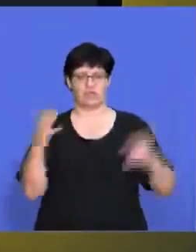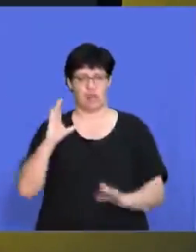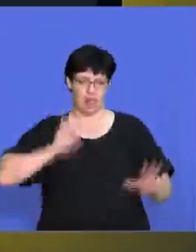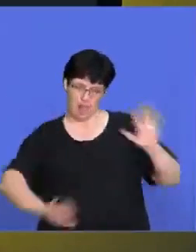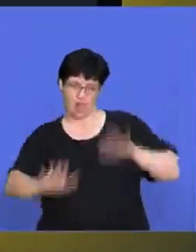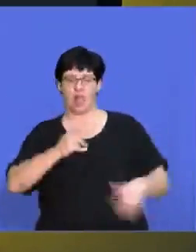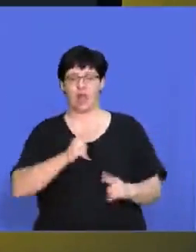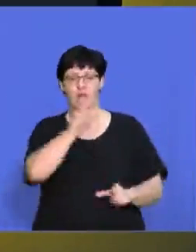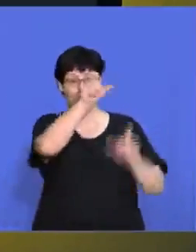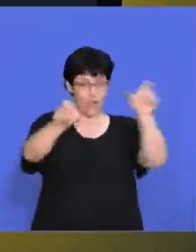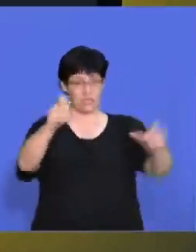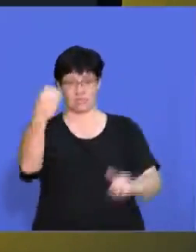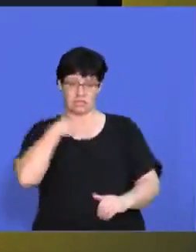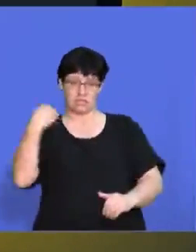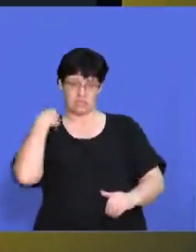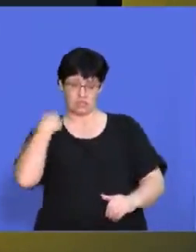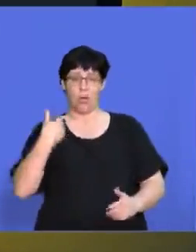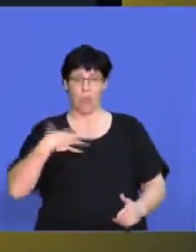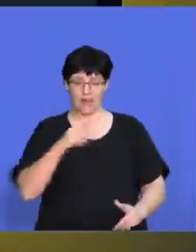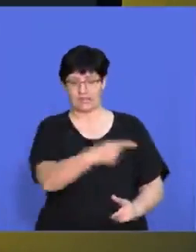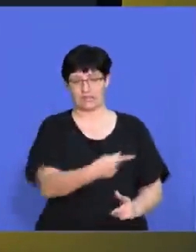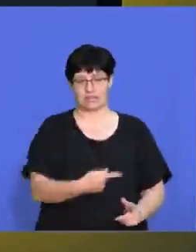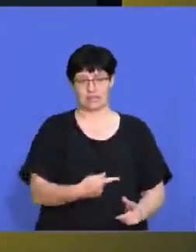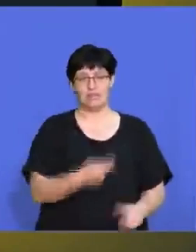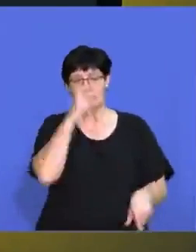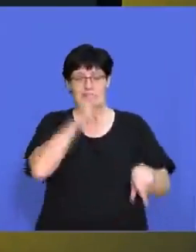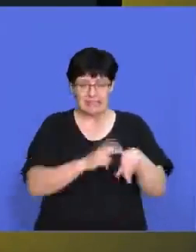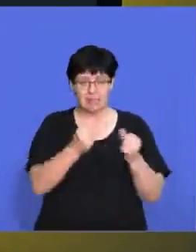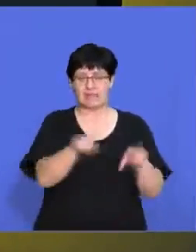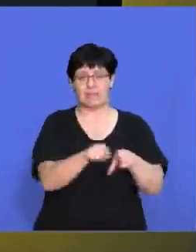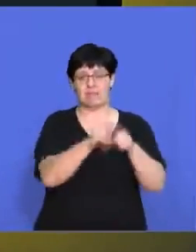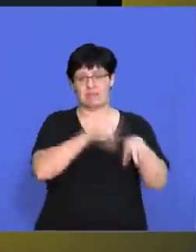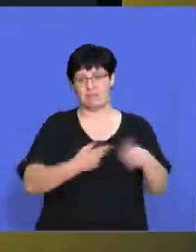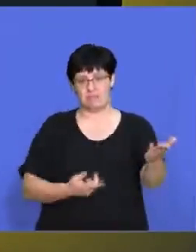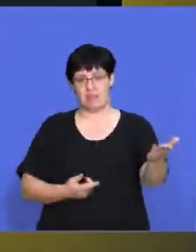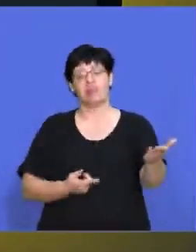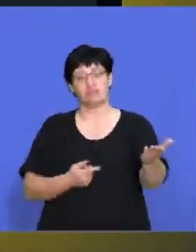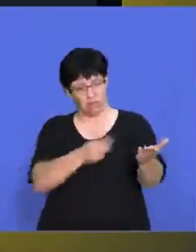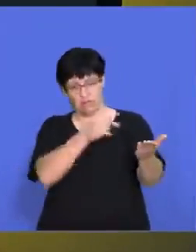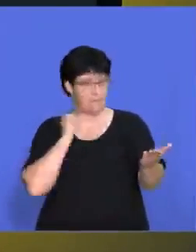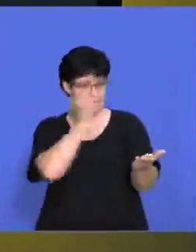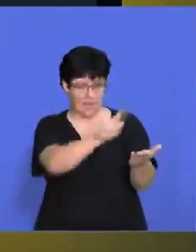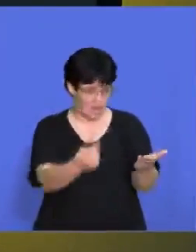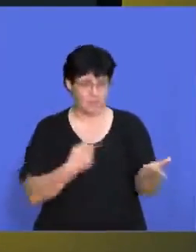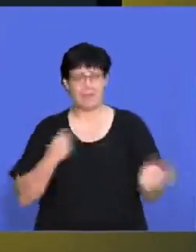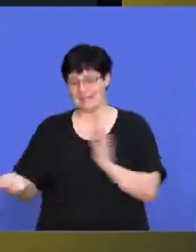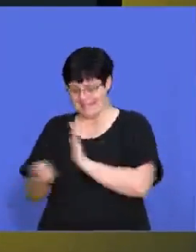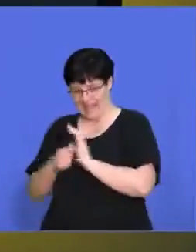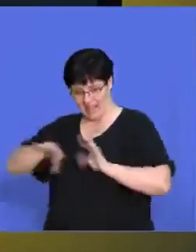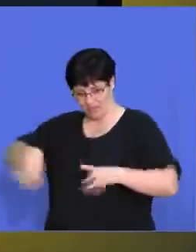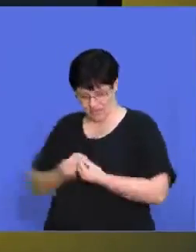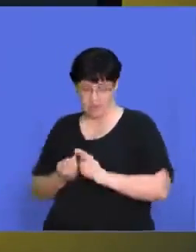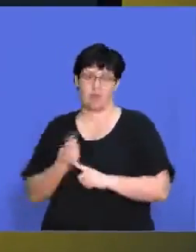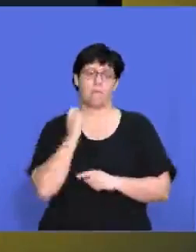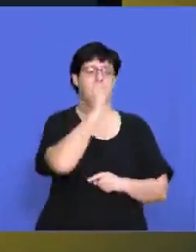creditors were in need of money. So they had to shut down their business, sell all of their assets so